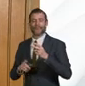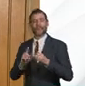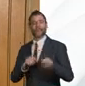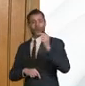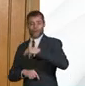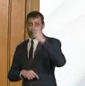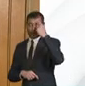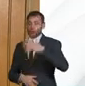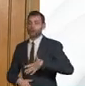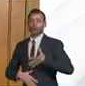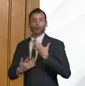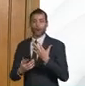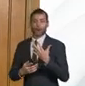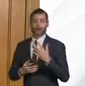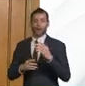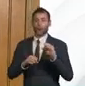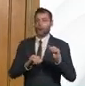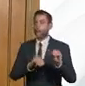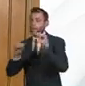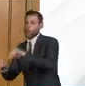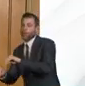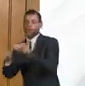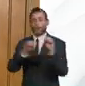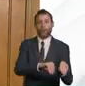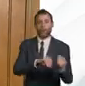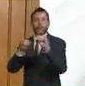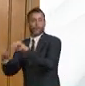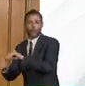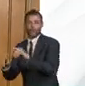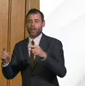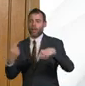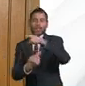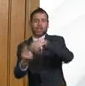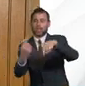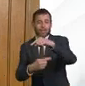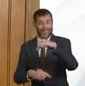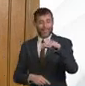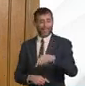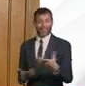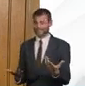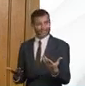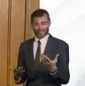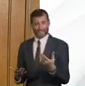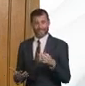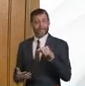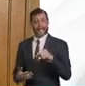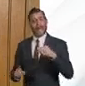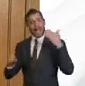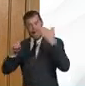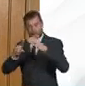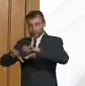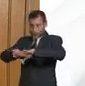what we do not want is people switching in and out of households it defeats the the purpose of the reduction in social